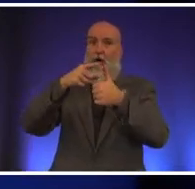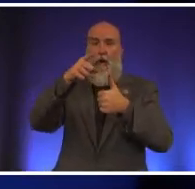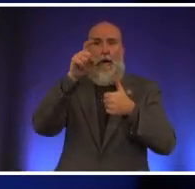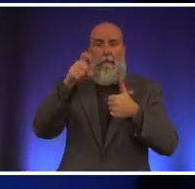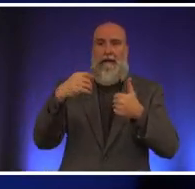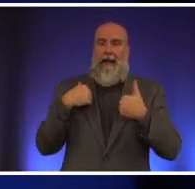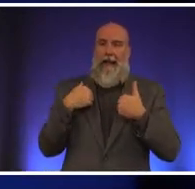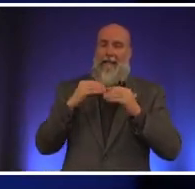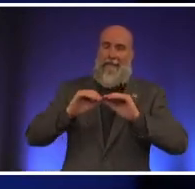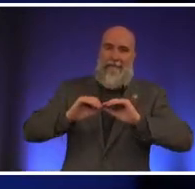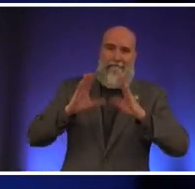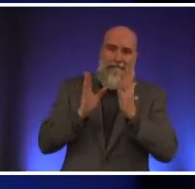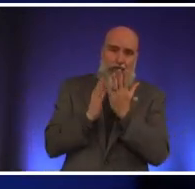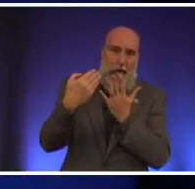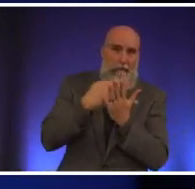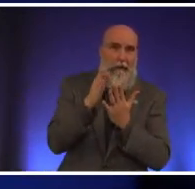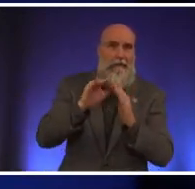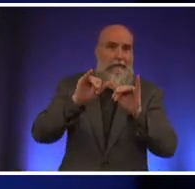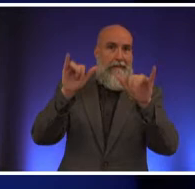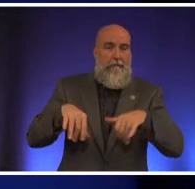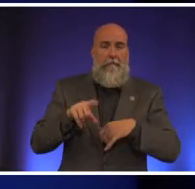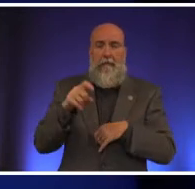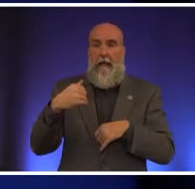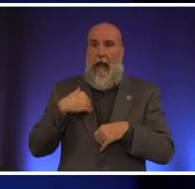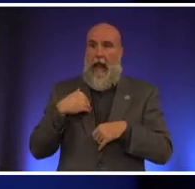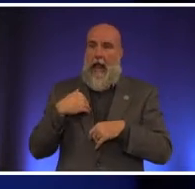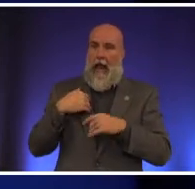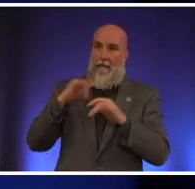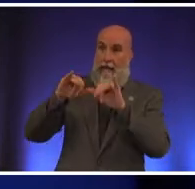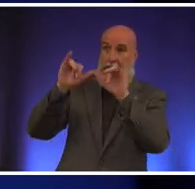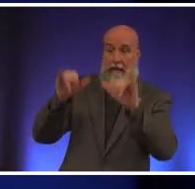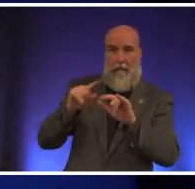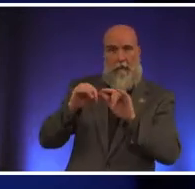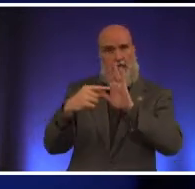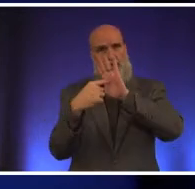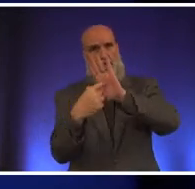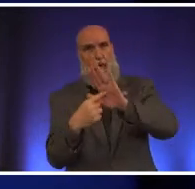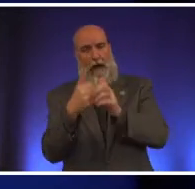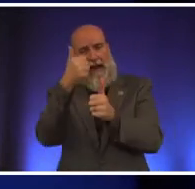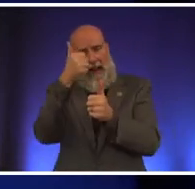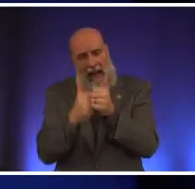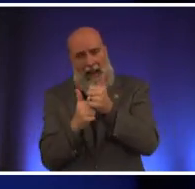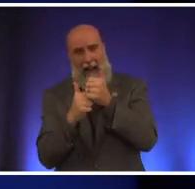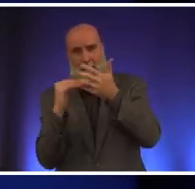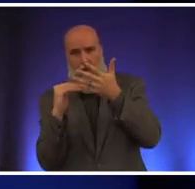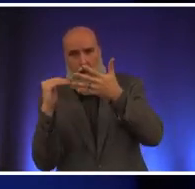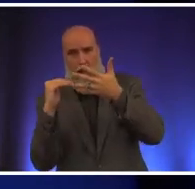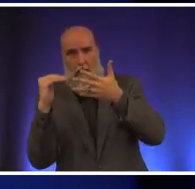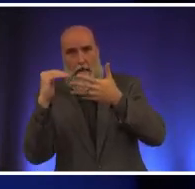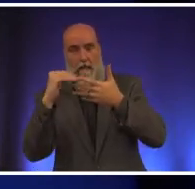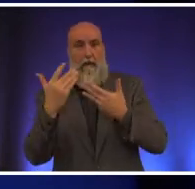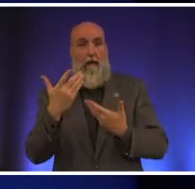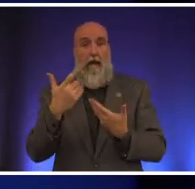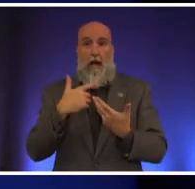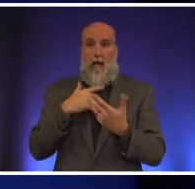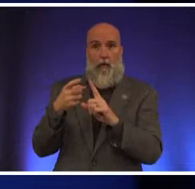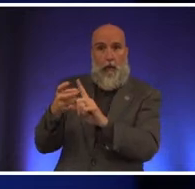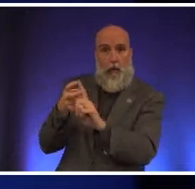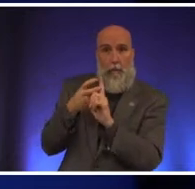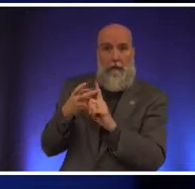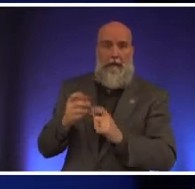transparent system you have to have a transparent system that shows every step of it i mentioned recruitment